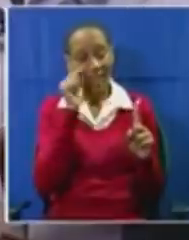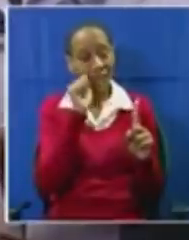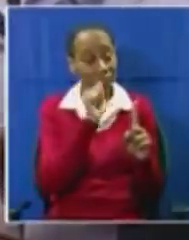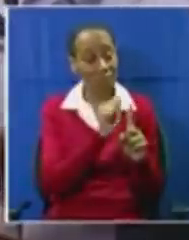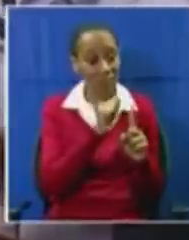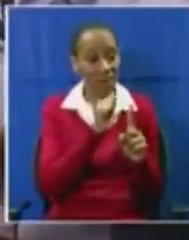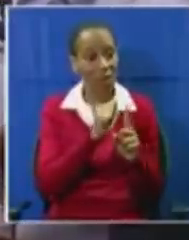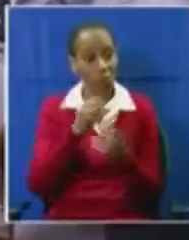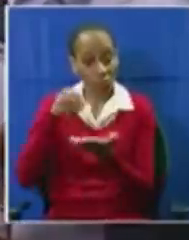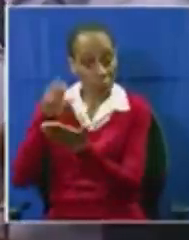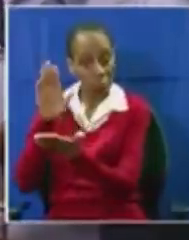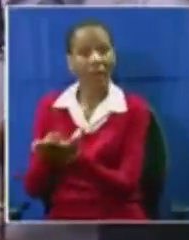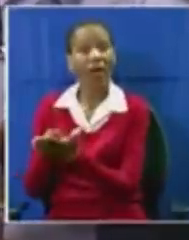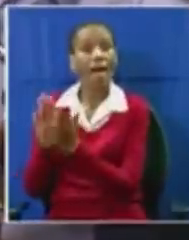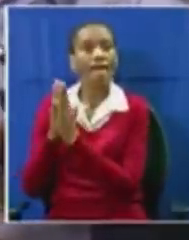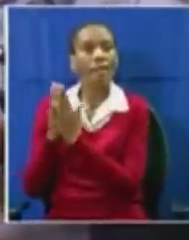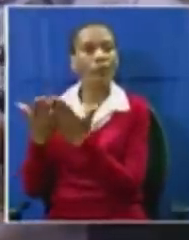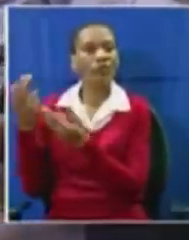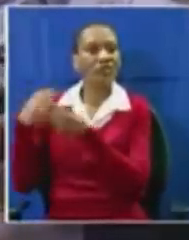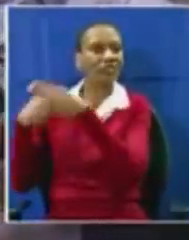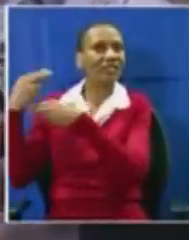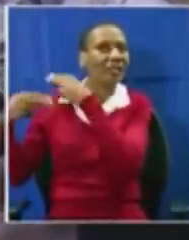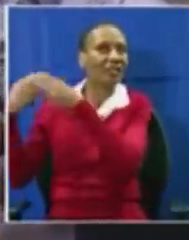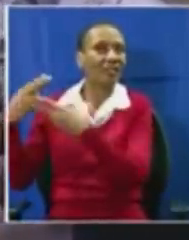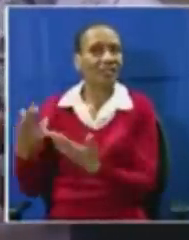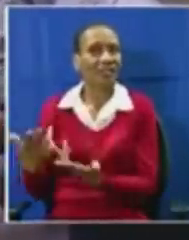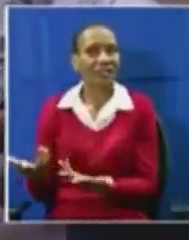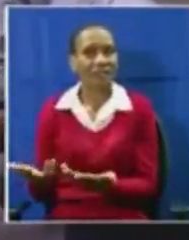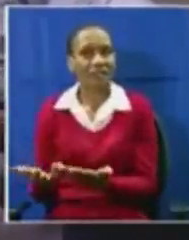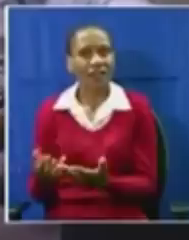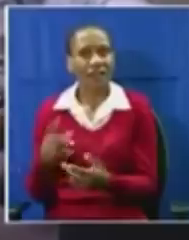go down in history as the first female sergeant at arms.